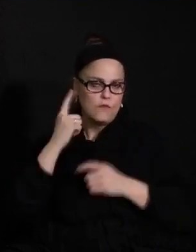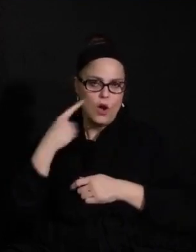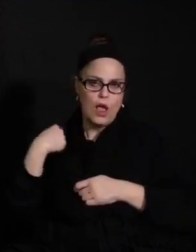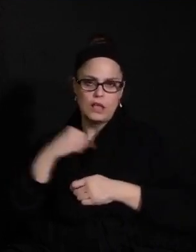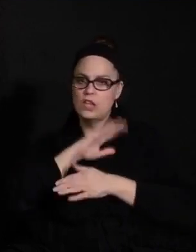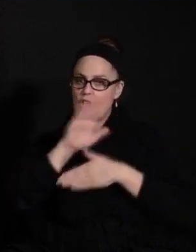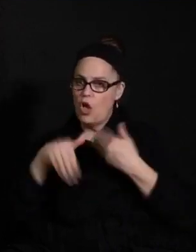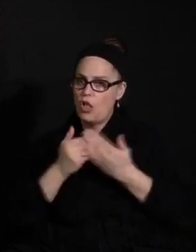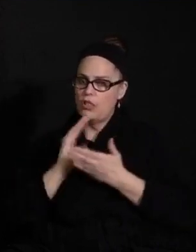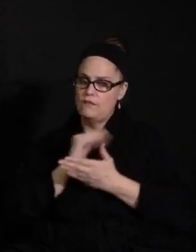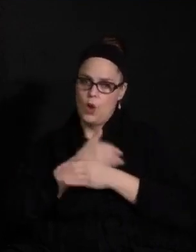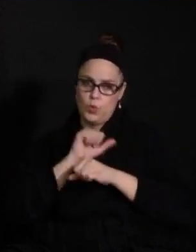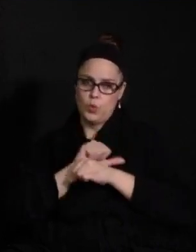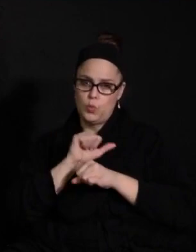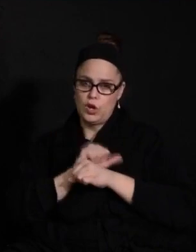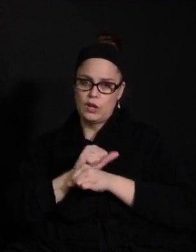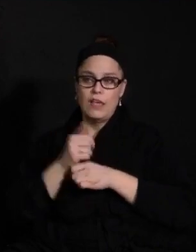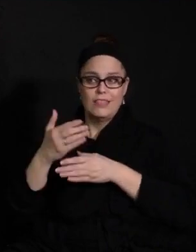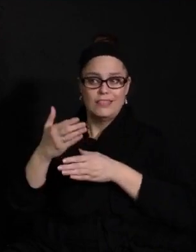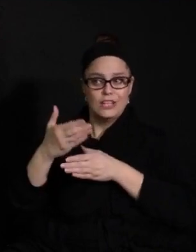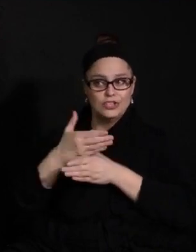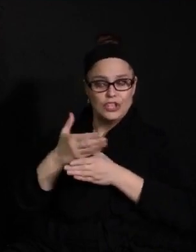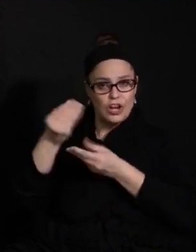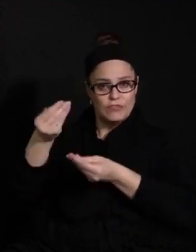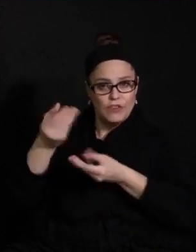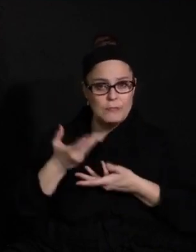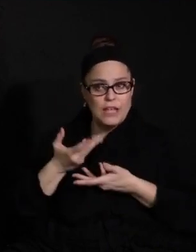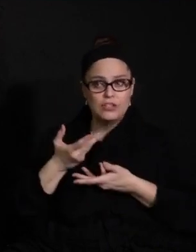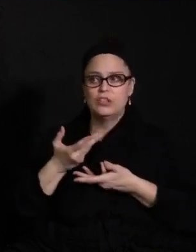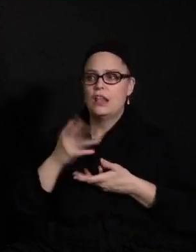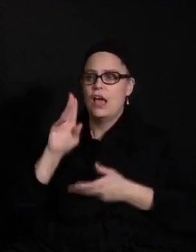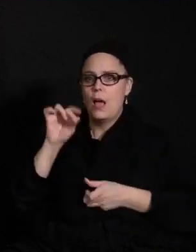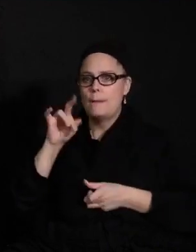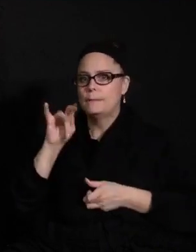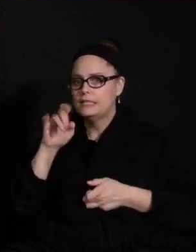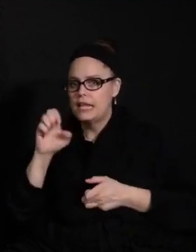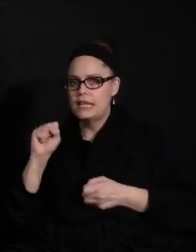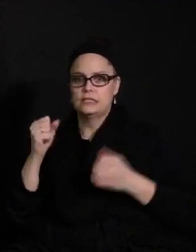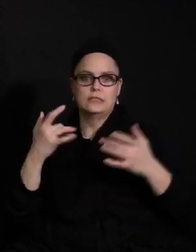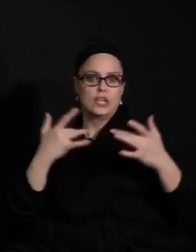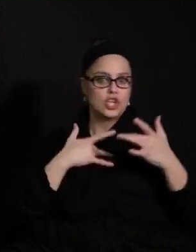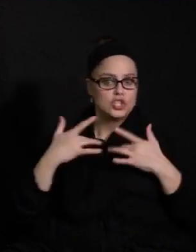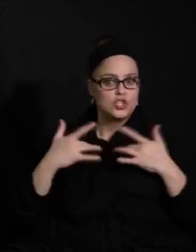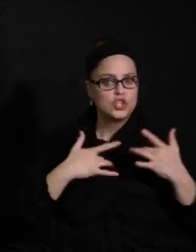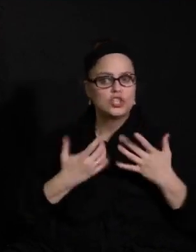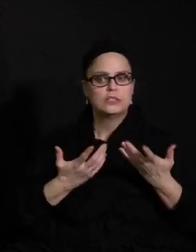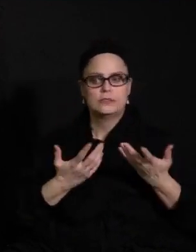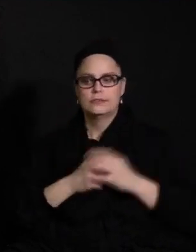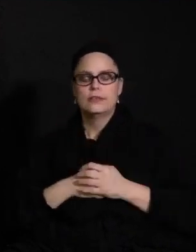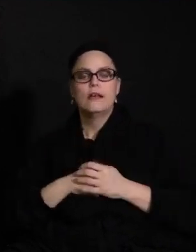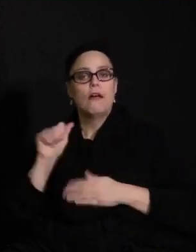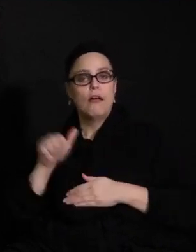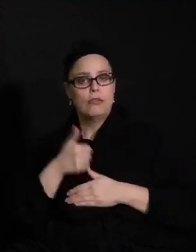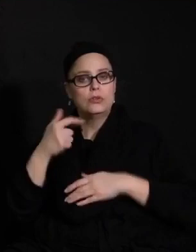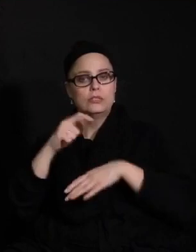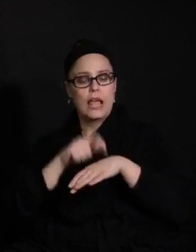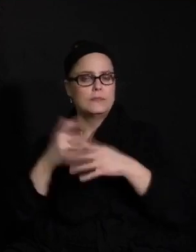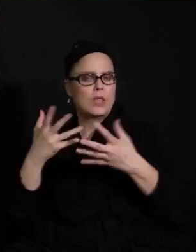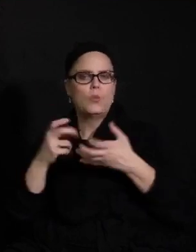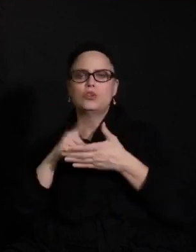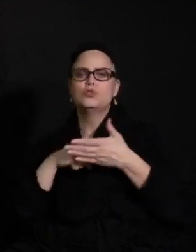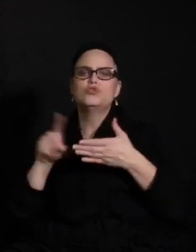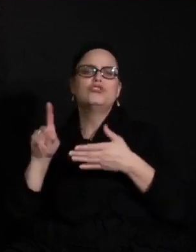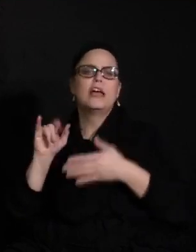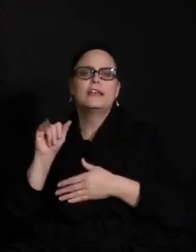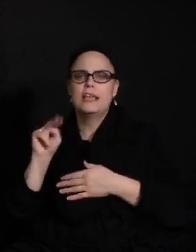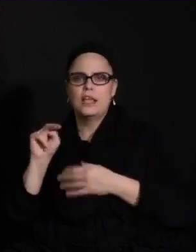Sometimes they share information with us. They come to us with updates. They come to us with concerns. Other times they check in and they just want to know